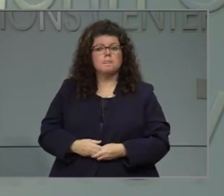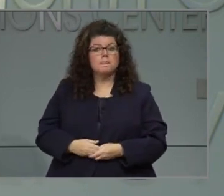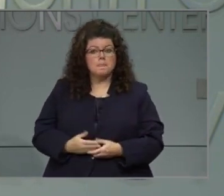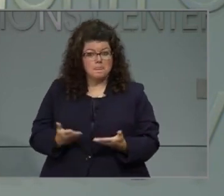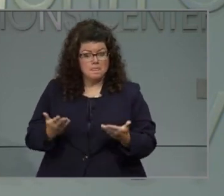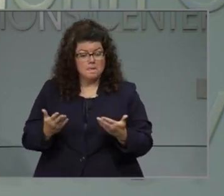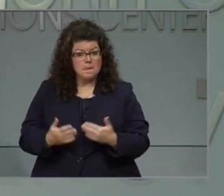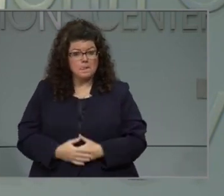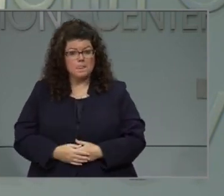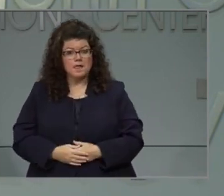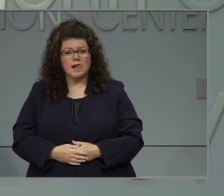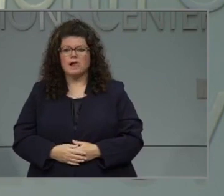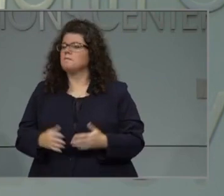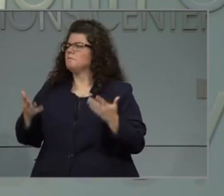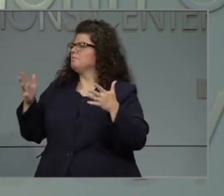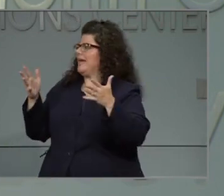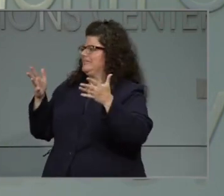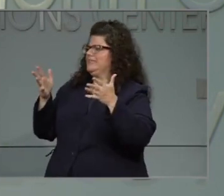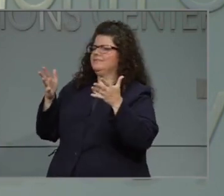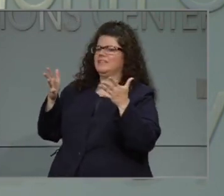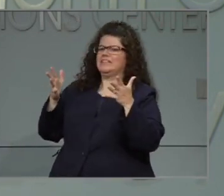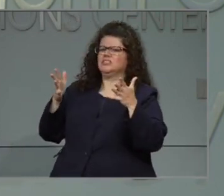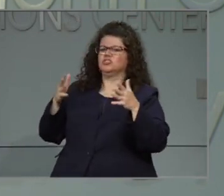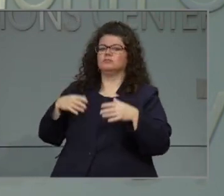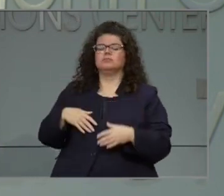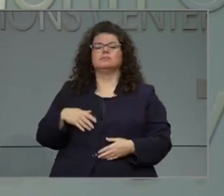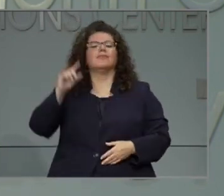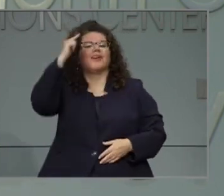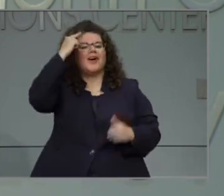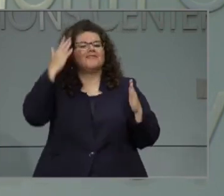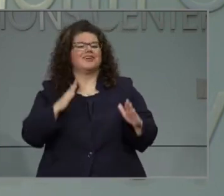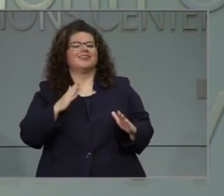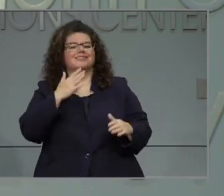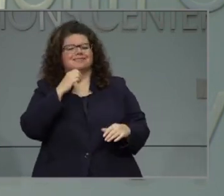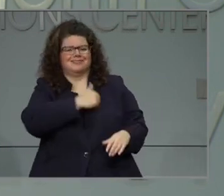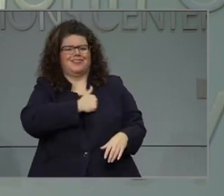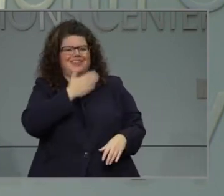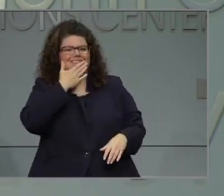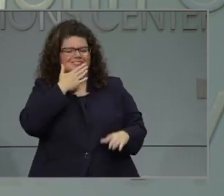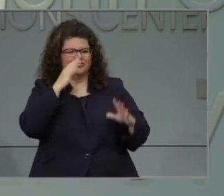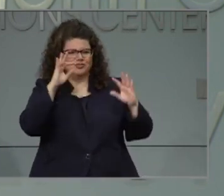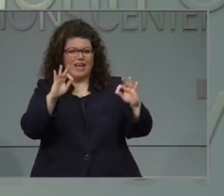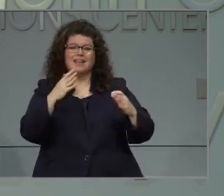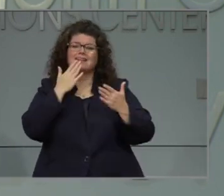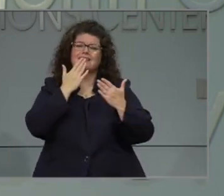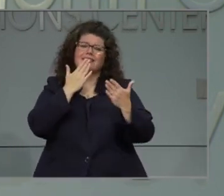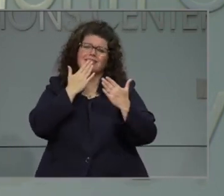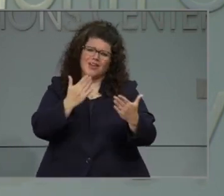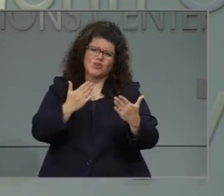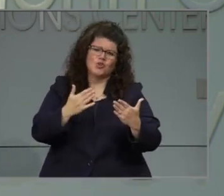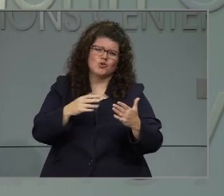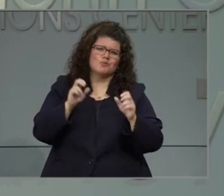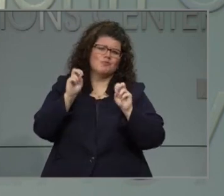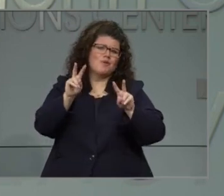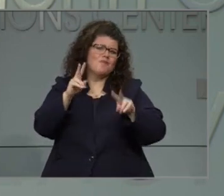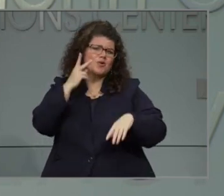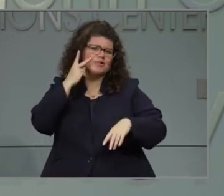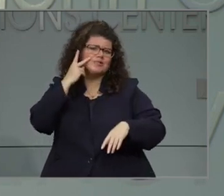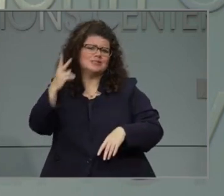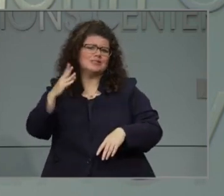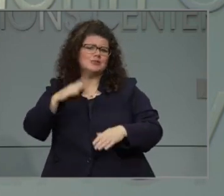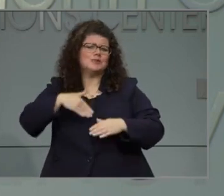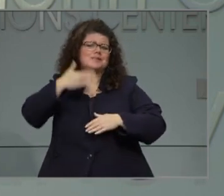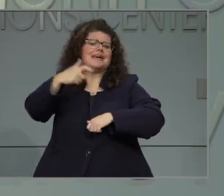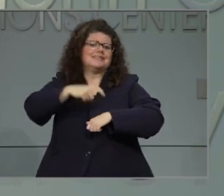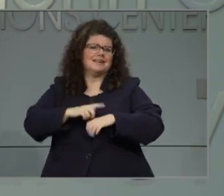Next follow-up. No, that was it. Oh, great. Okay. Thank you all very much. We look forward to seeing you next time, stage.